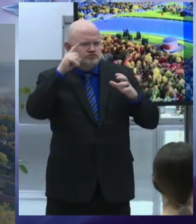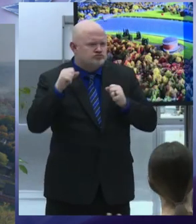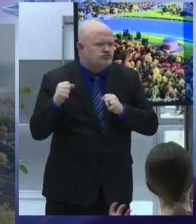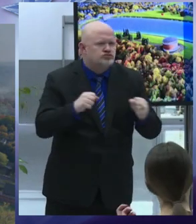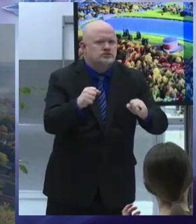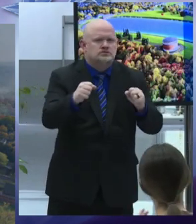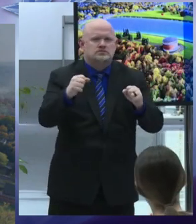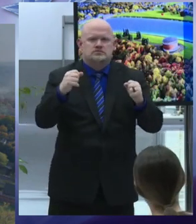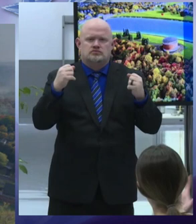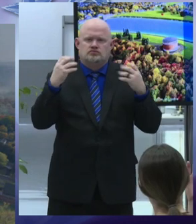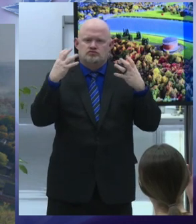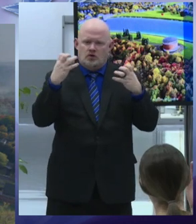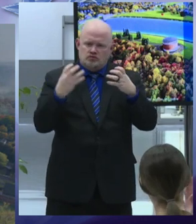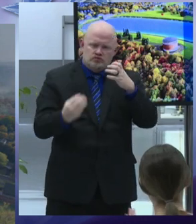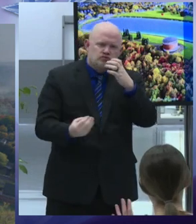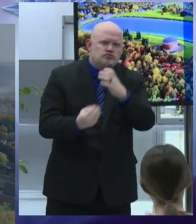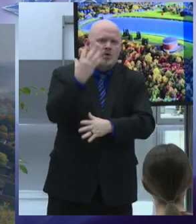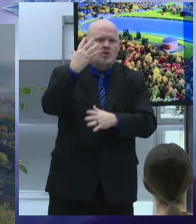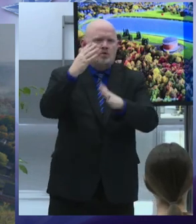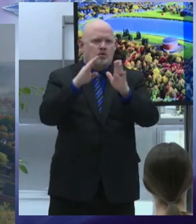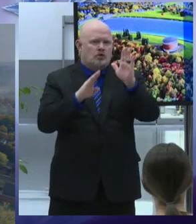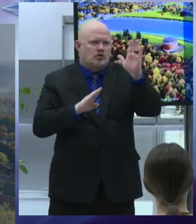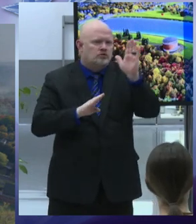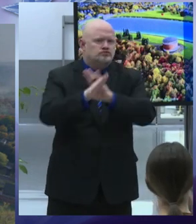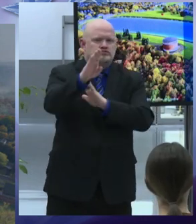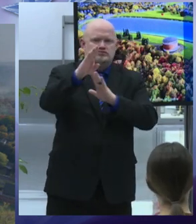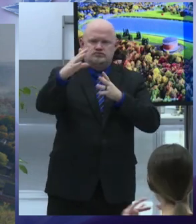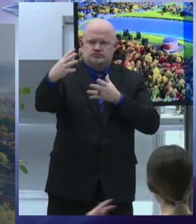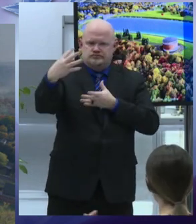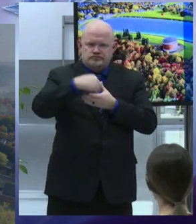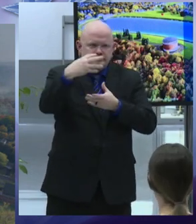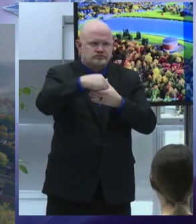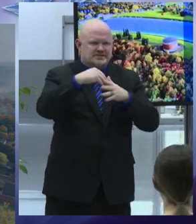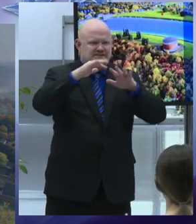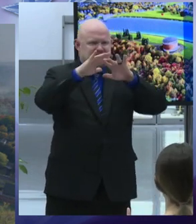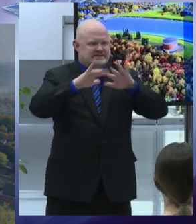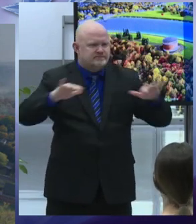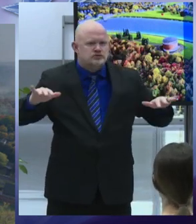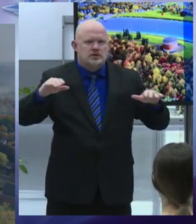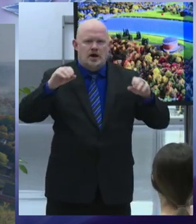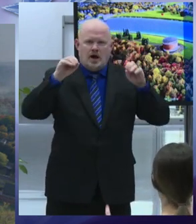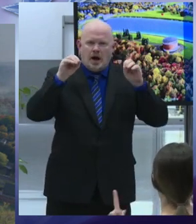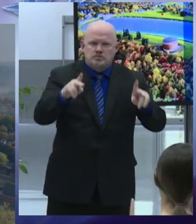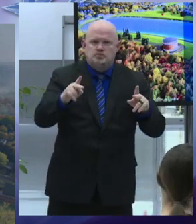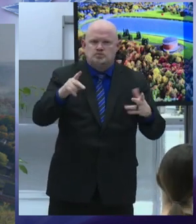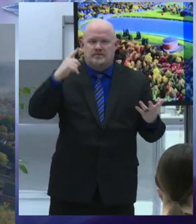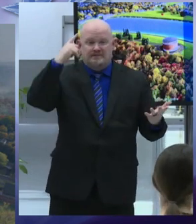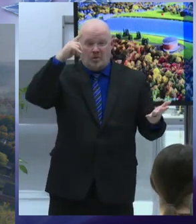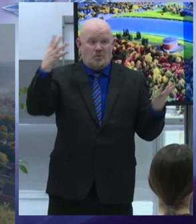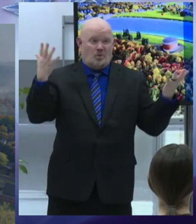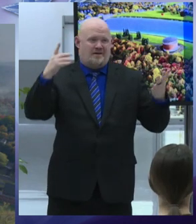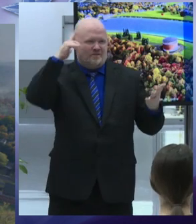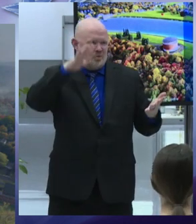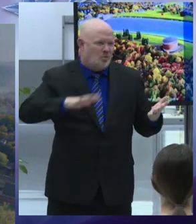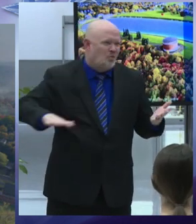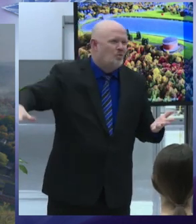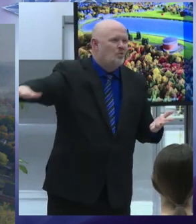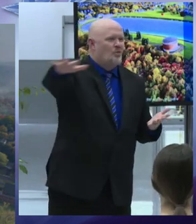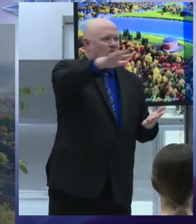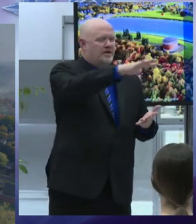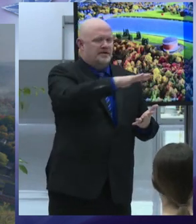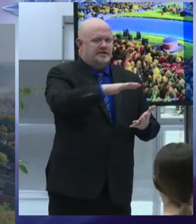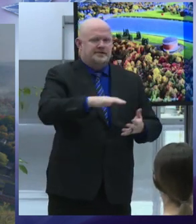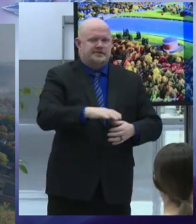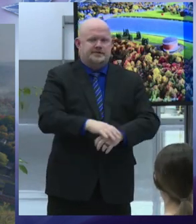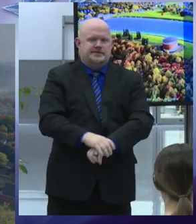city that embraces diversity and creates opportunity for all our strategy is